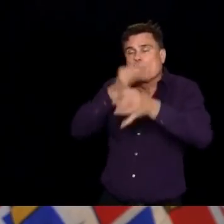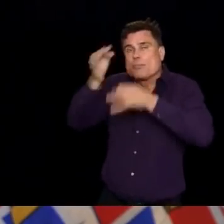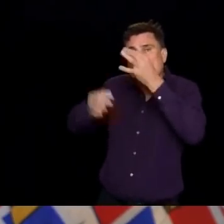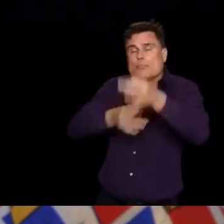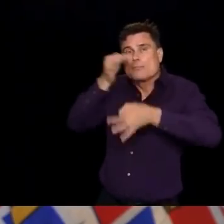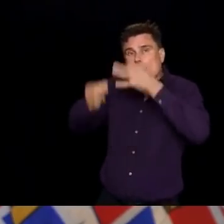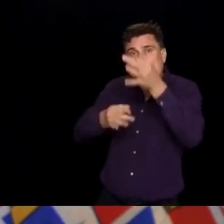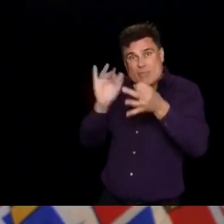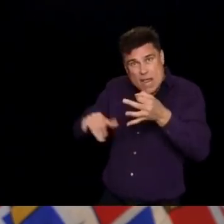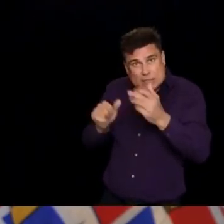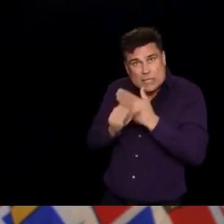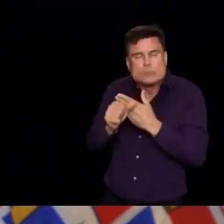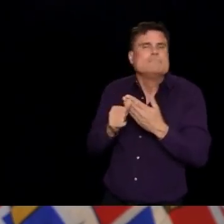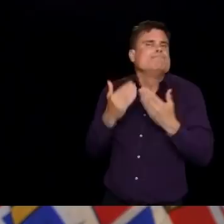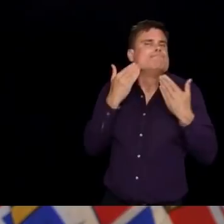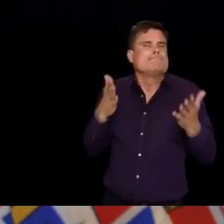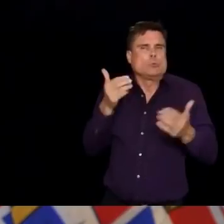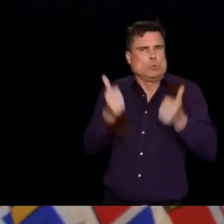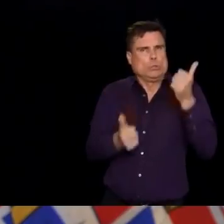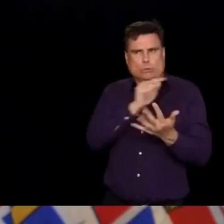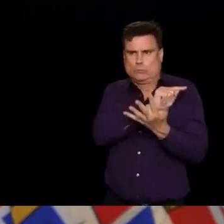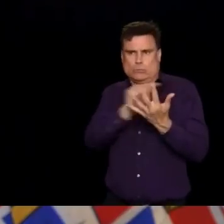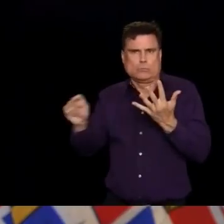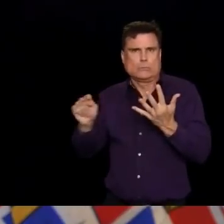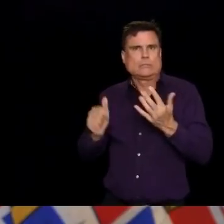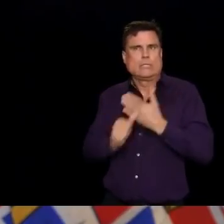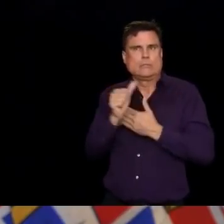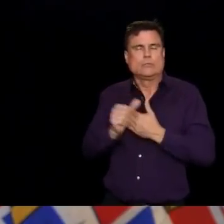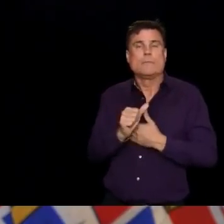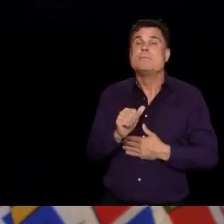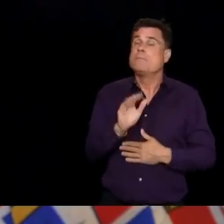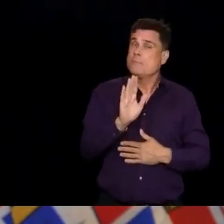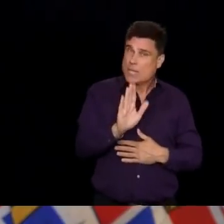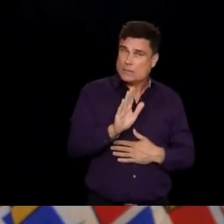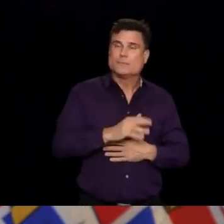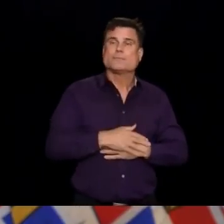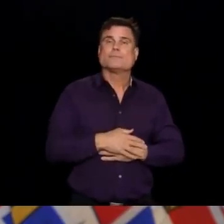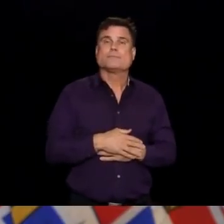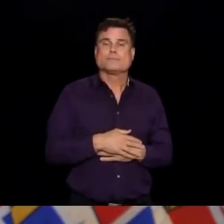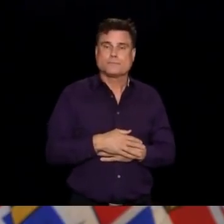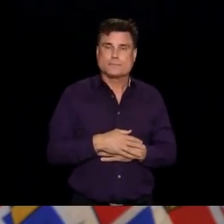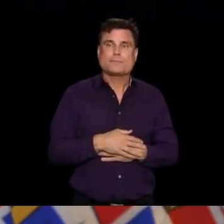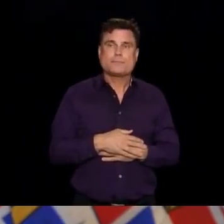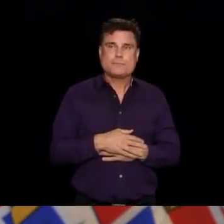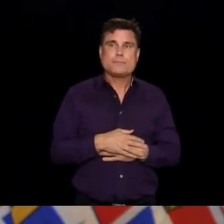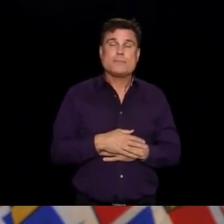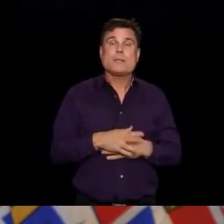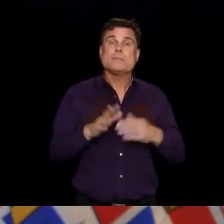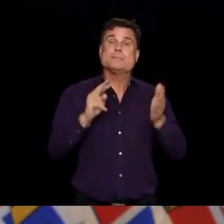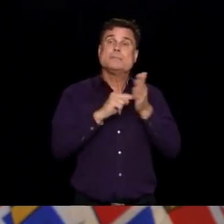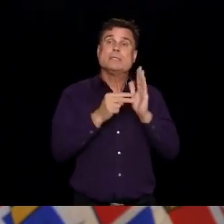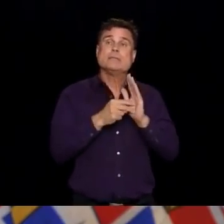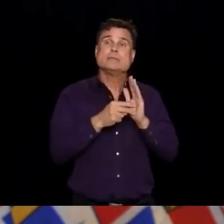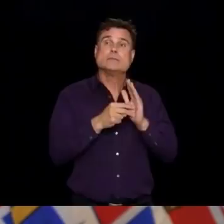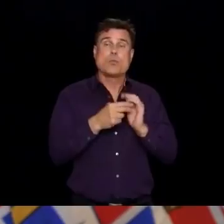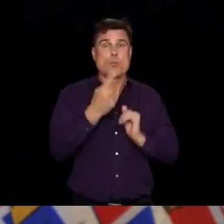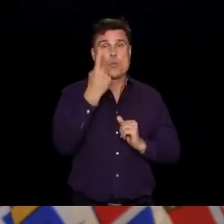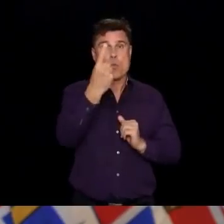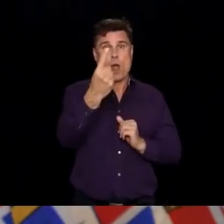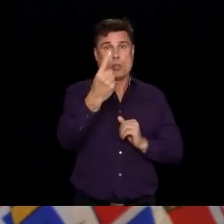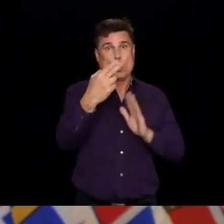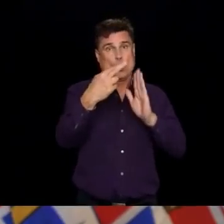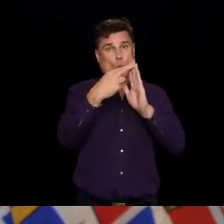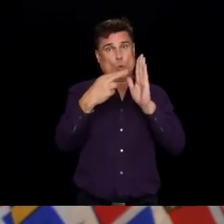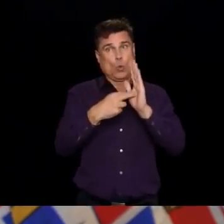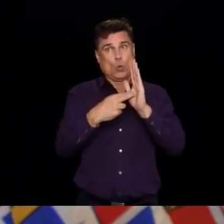of controls. It's not only about wearing a mask or a respirator. It's about minimising the time you spend in the room, making